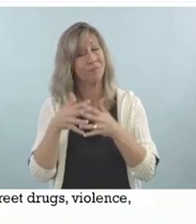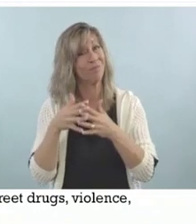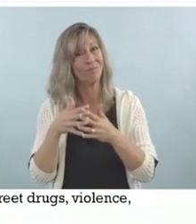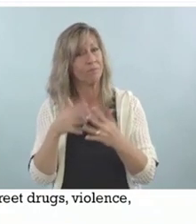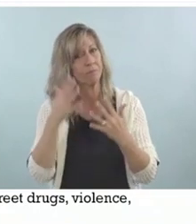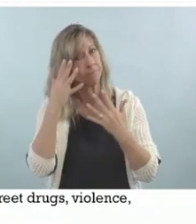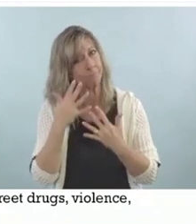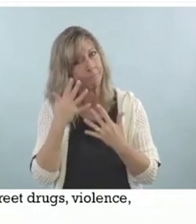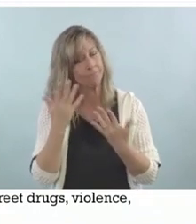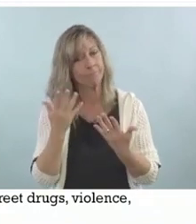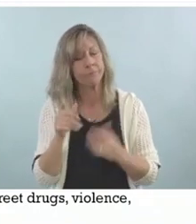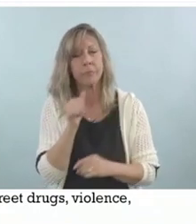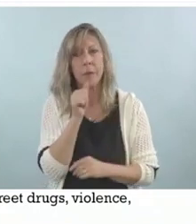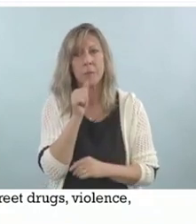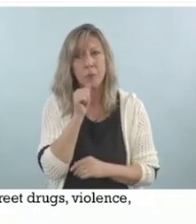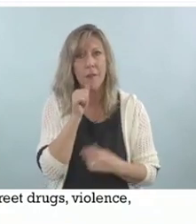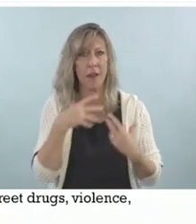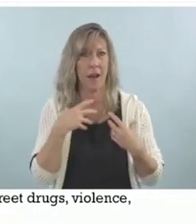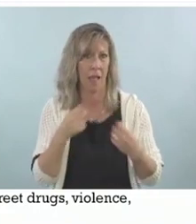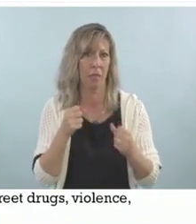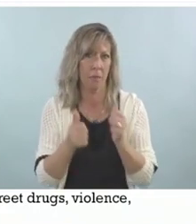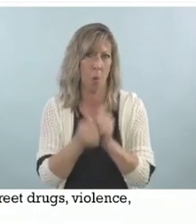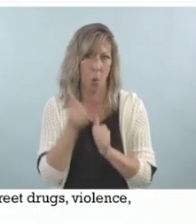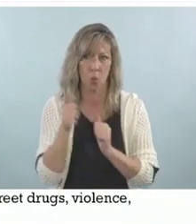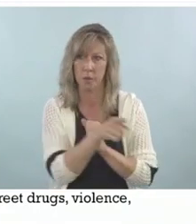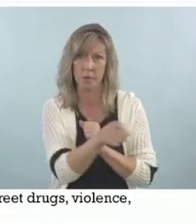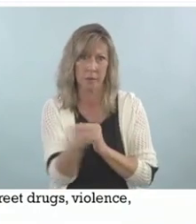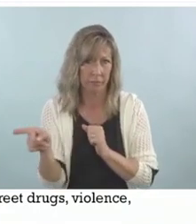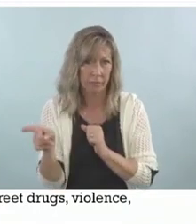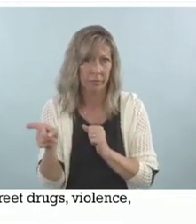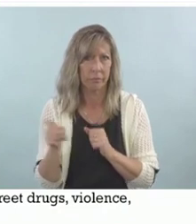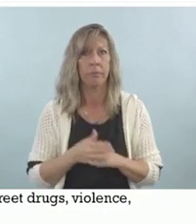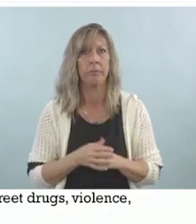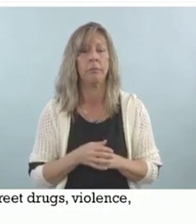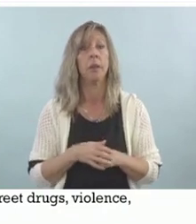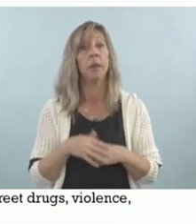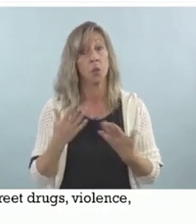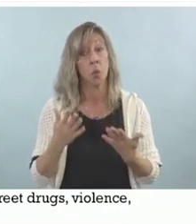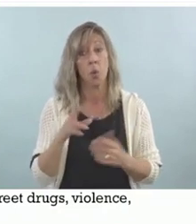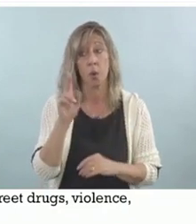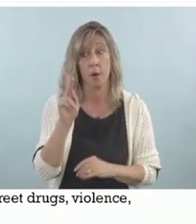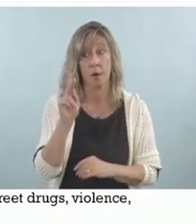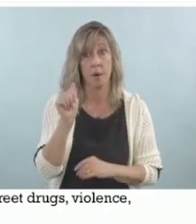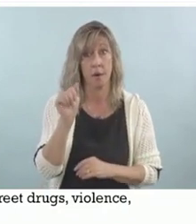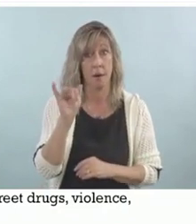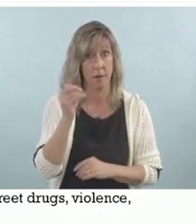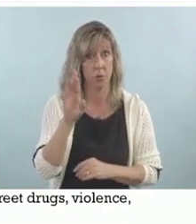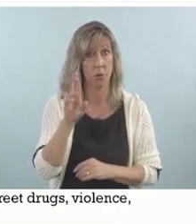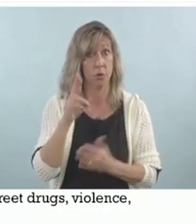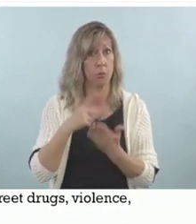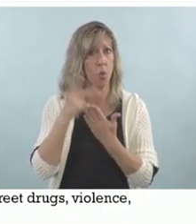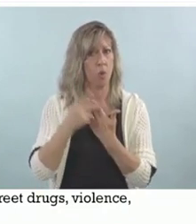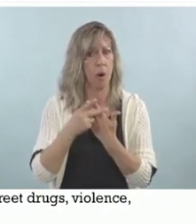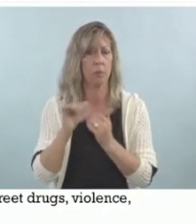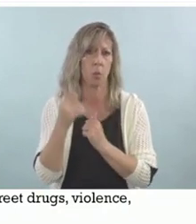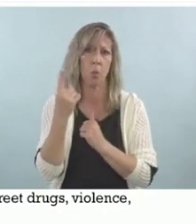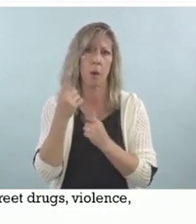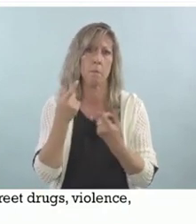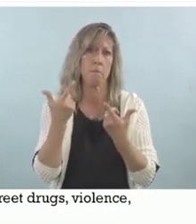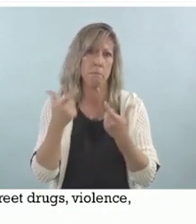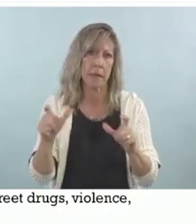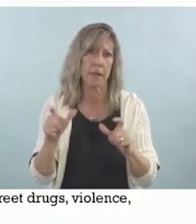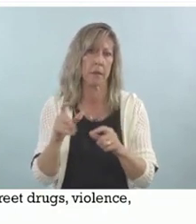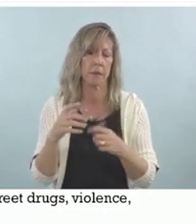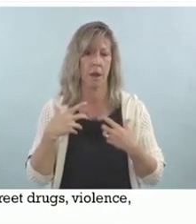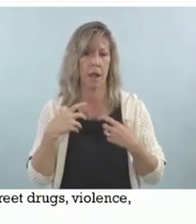private health insurance programs. So the Kaiser program is a large one in Southern California.